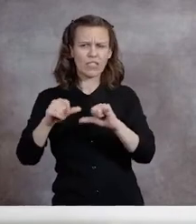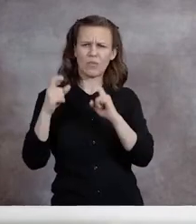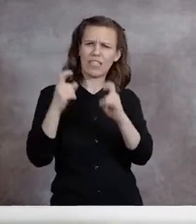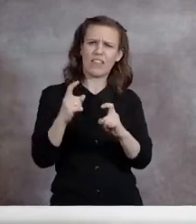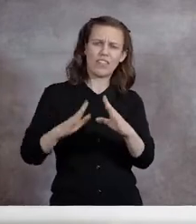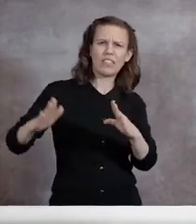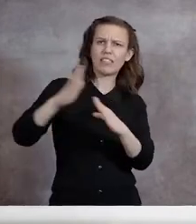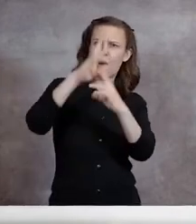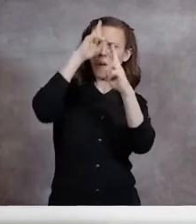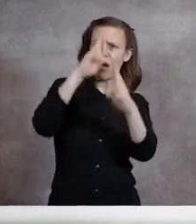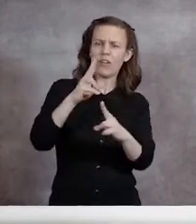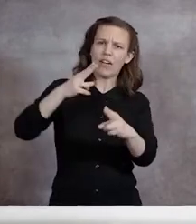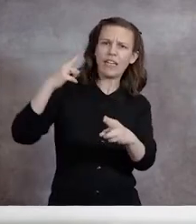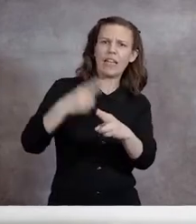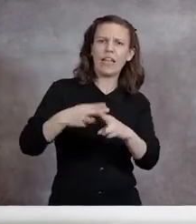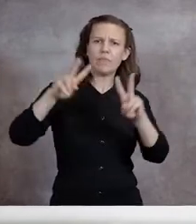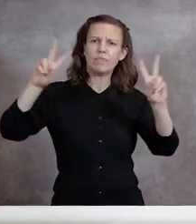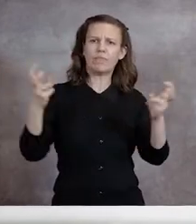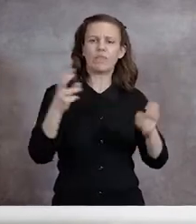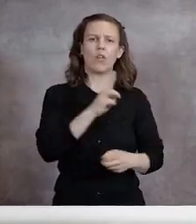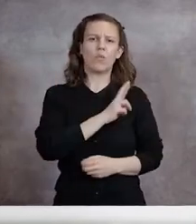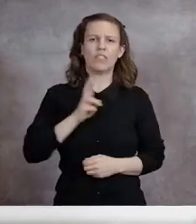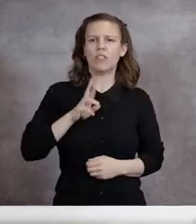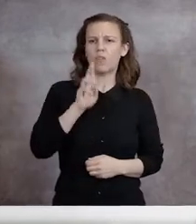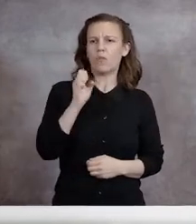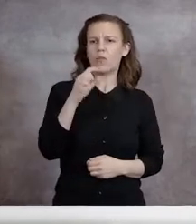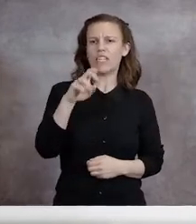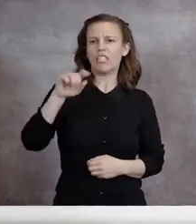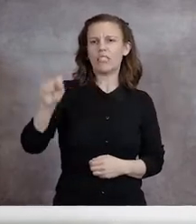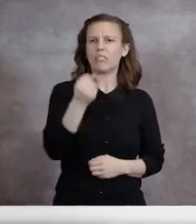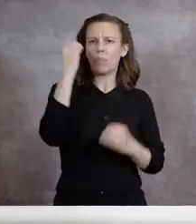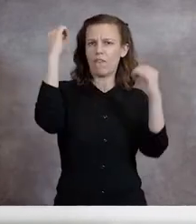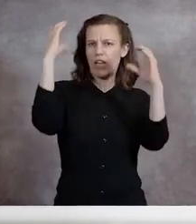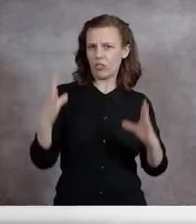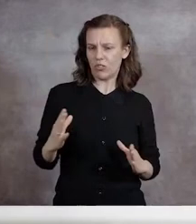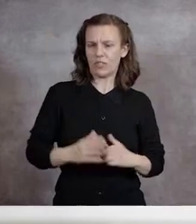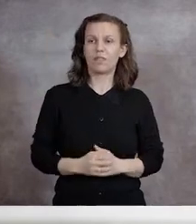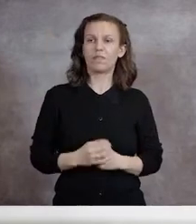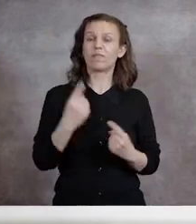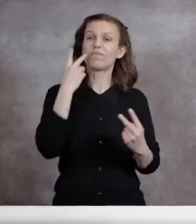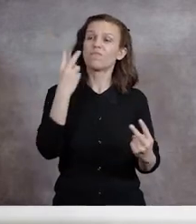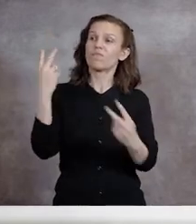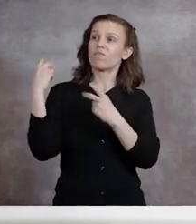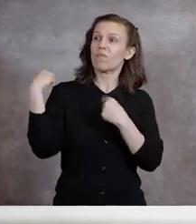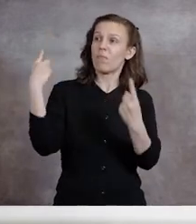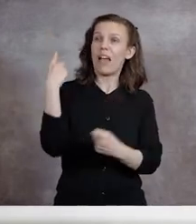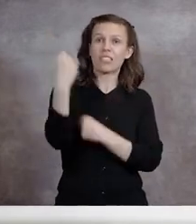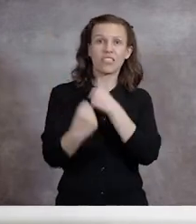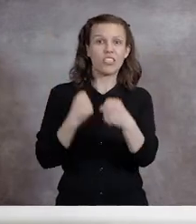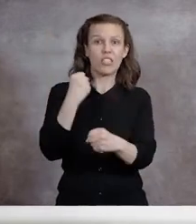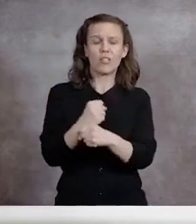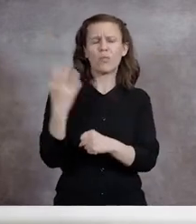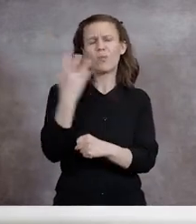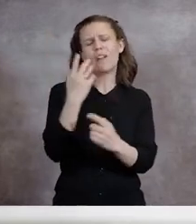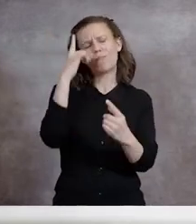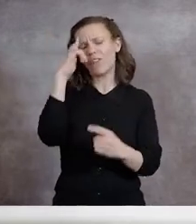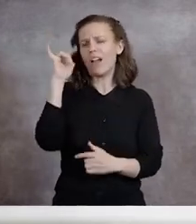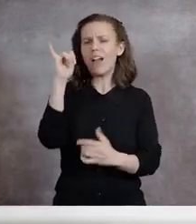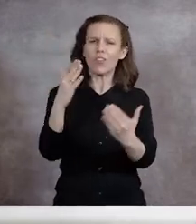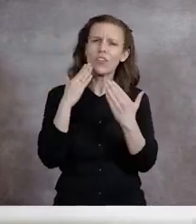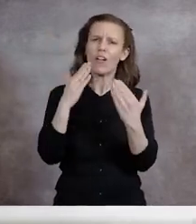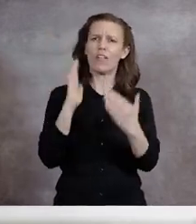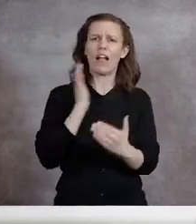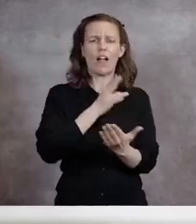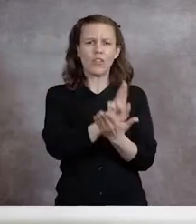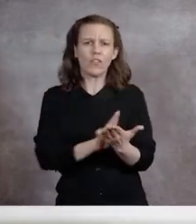honors and named as Regents professors. Reflecting on this past year, I will also be forever grateful